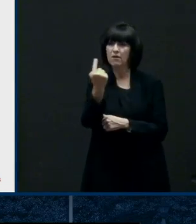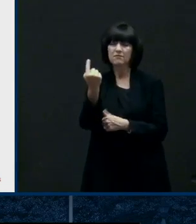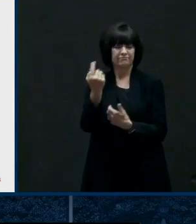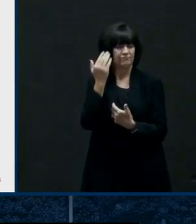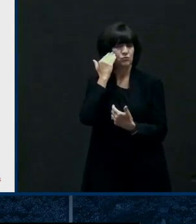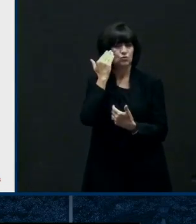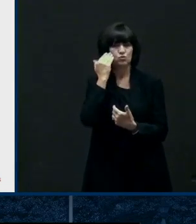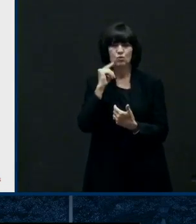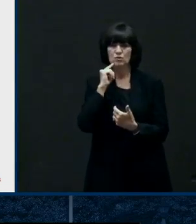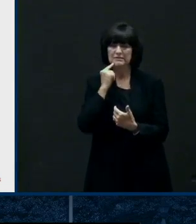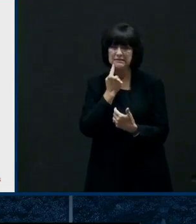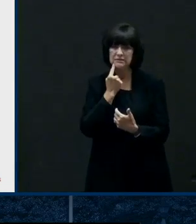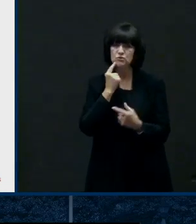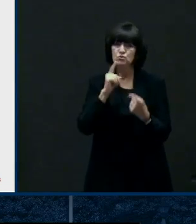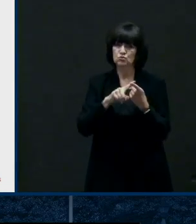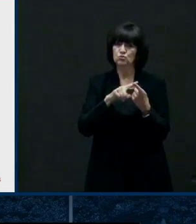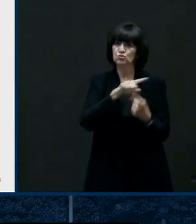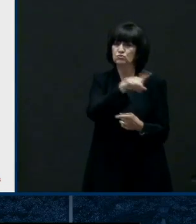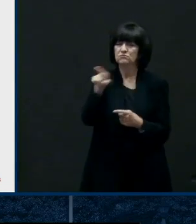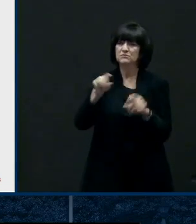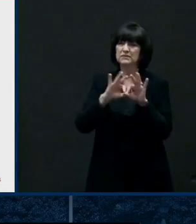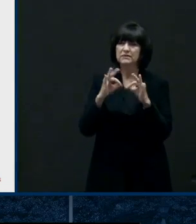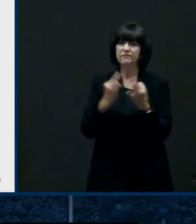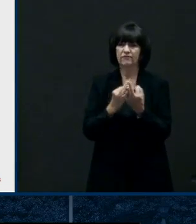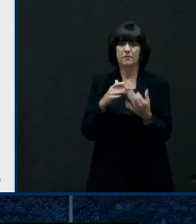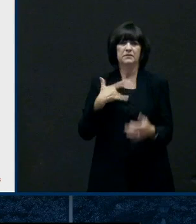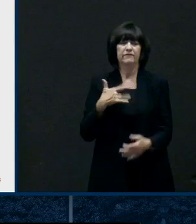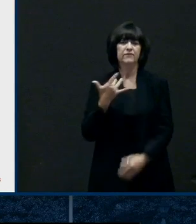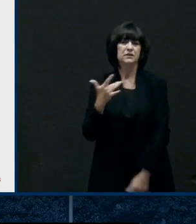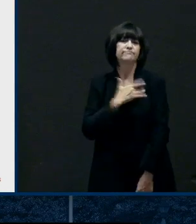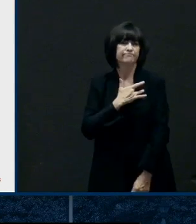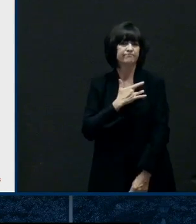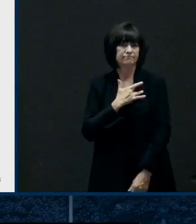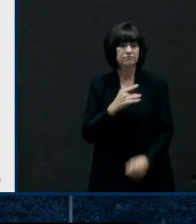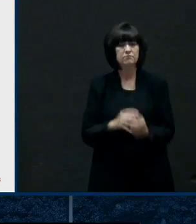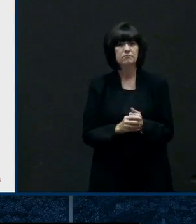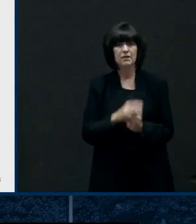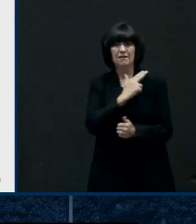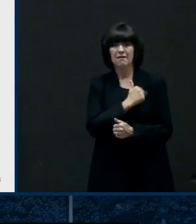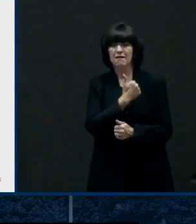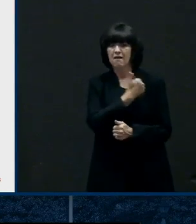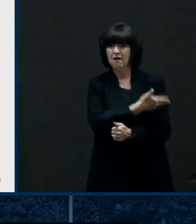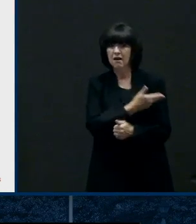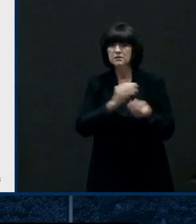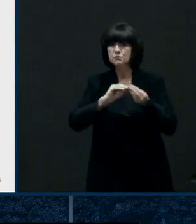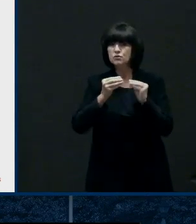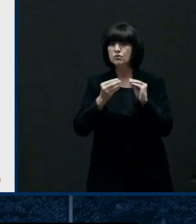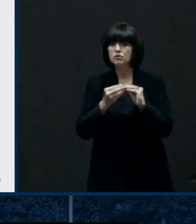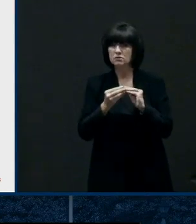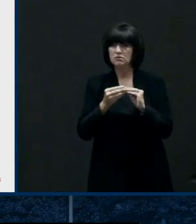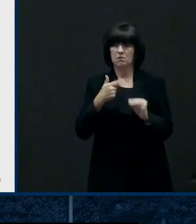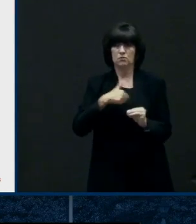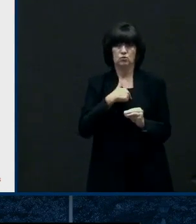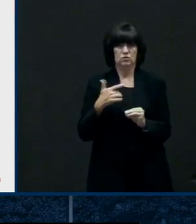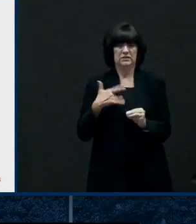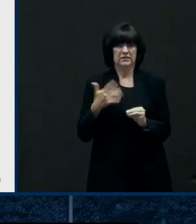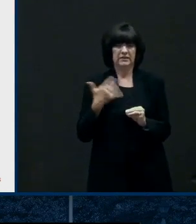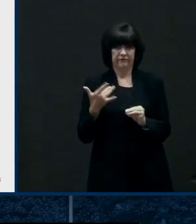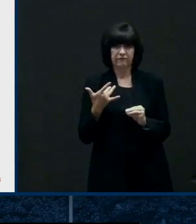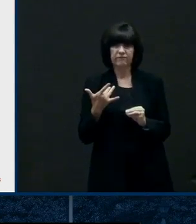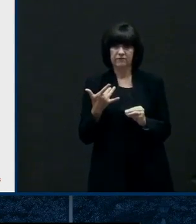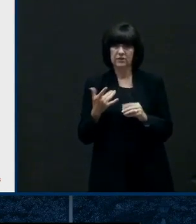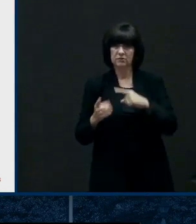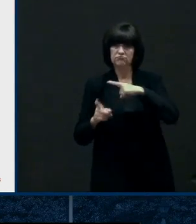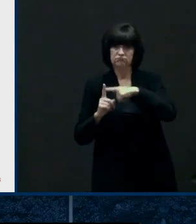facilities. Hospitalizations continues to be a strong point where we are down to 35